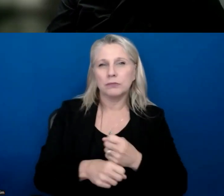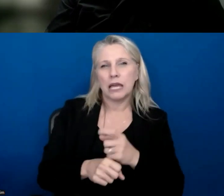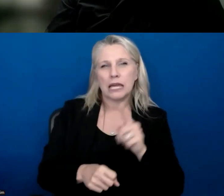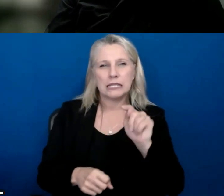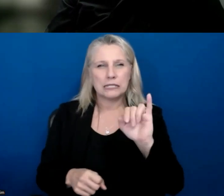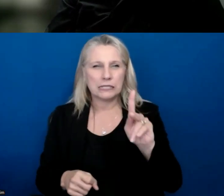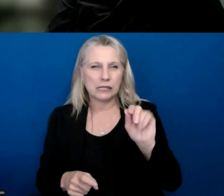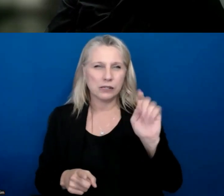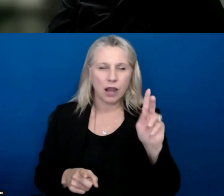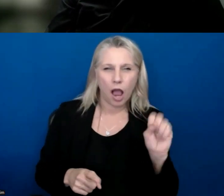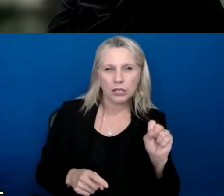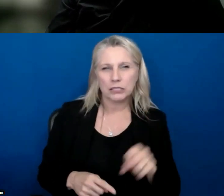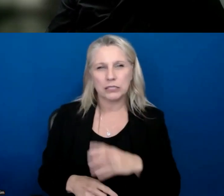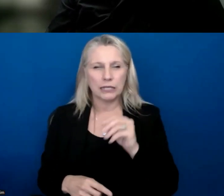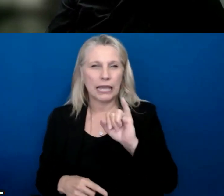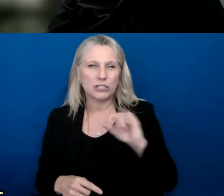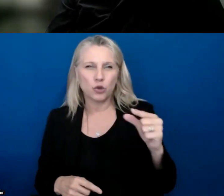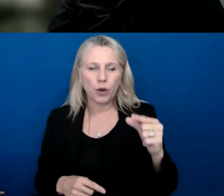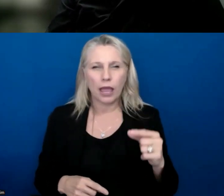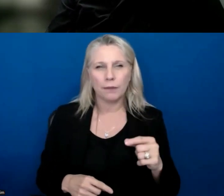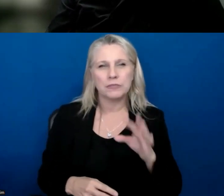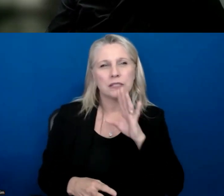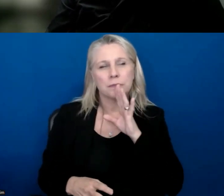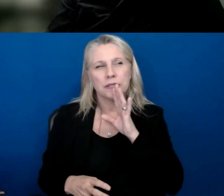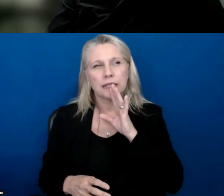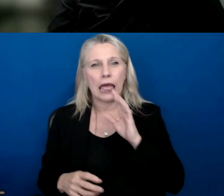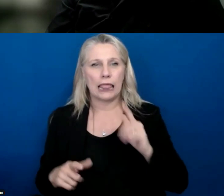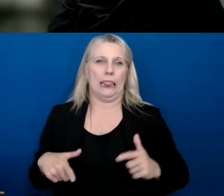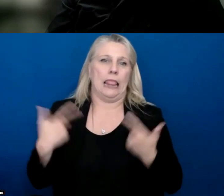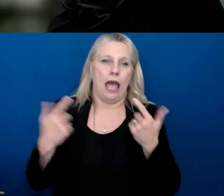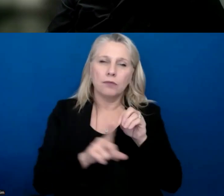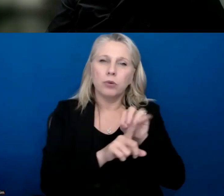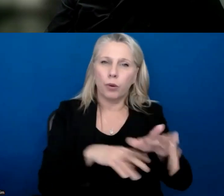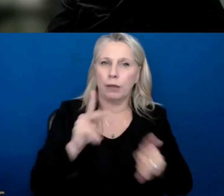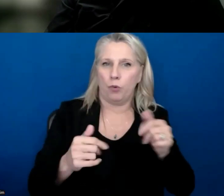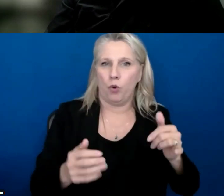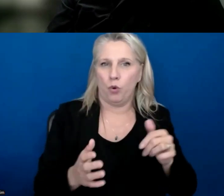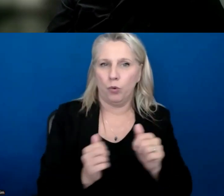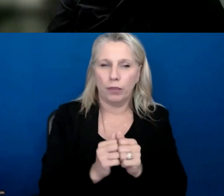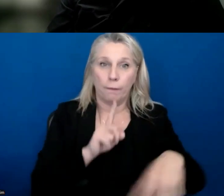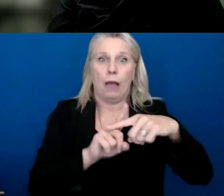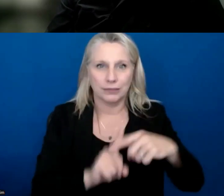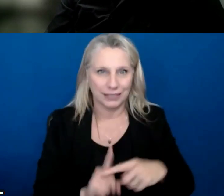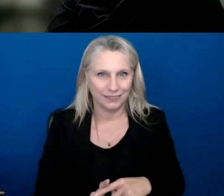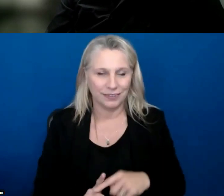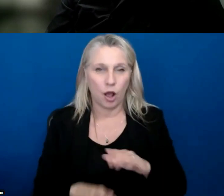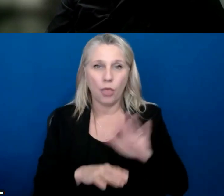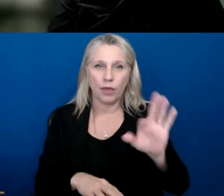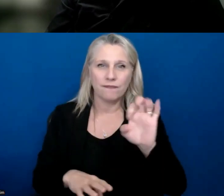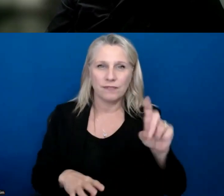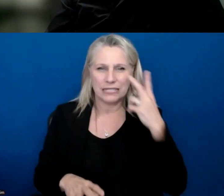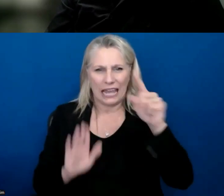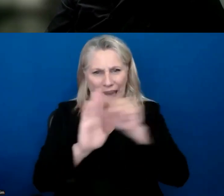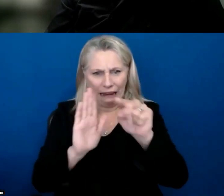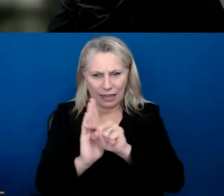um, stories, just trying to speak life and empowering other people. So, you know, every on their feed, they just see negativity.